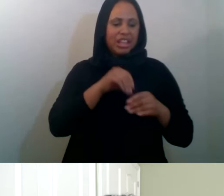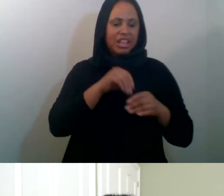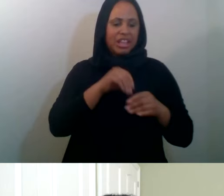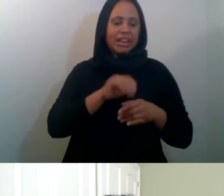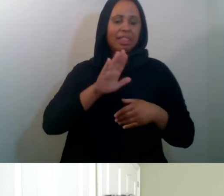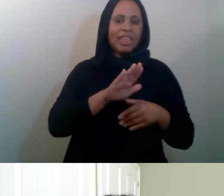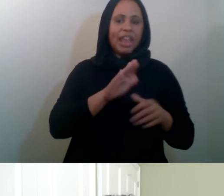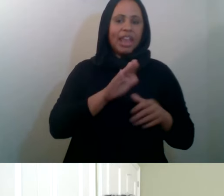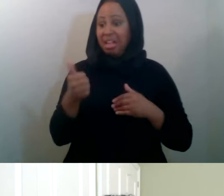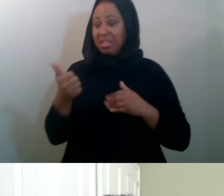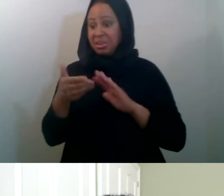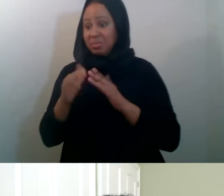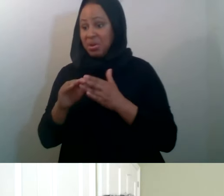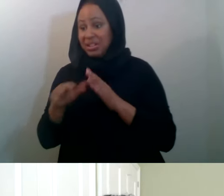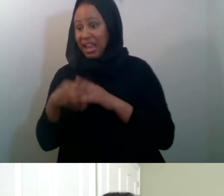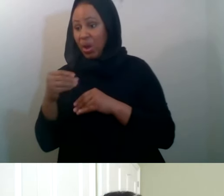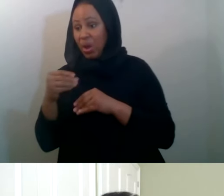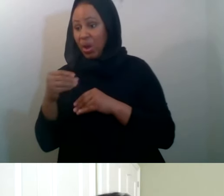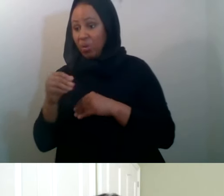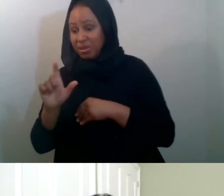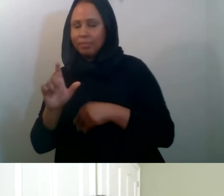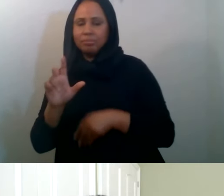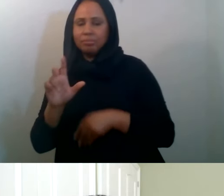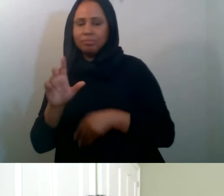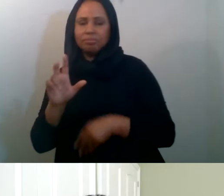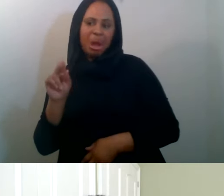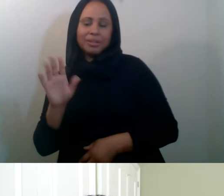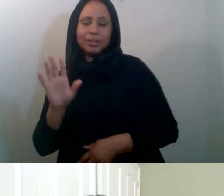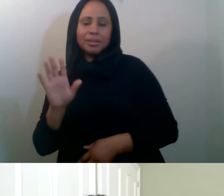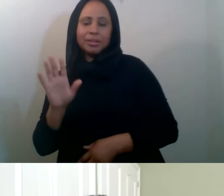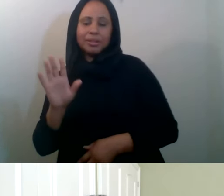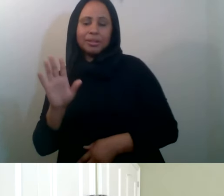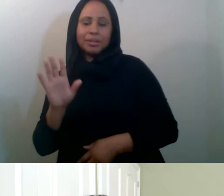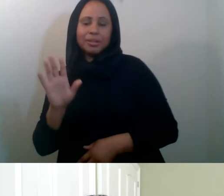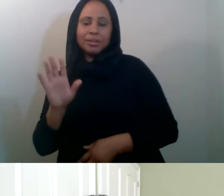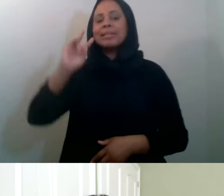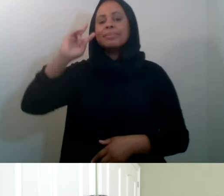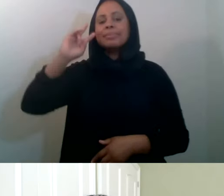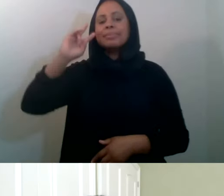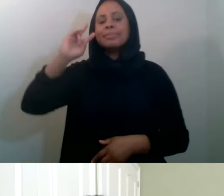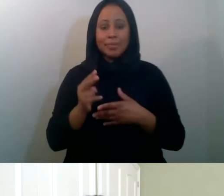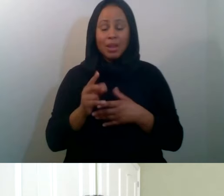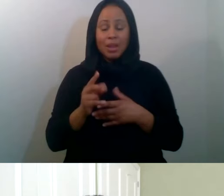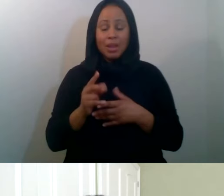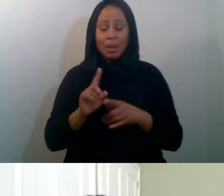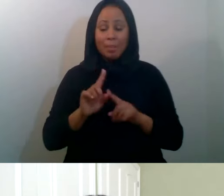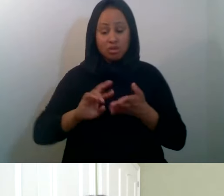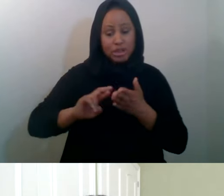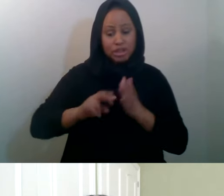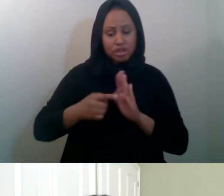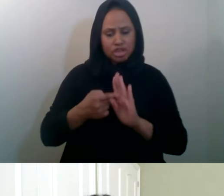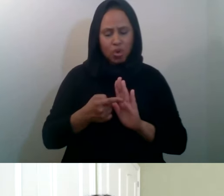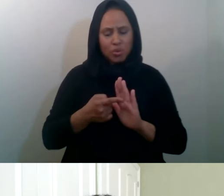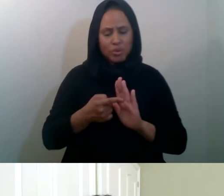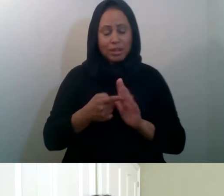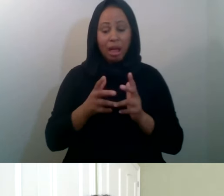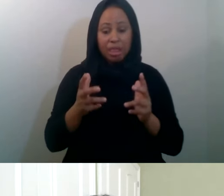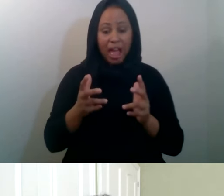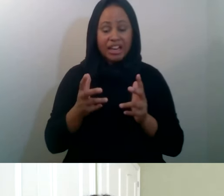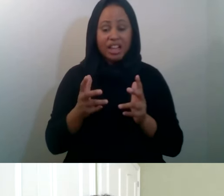Muslims. And, you we saw from the ISP research that a significant portion of Muslim giving is not actually